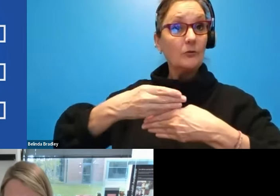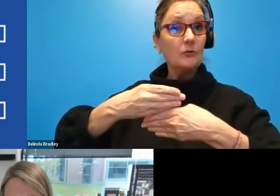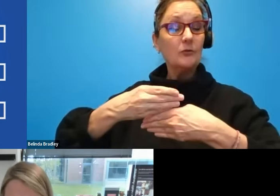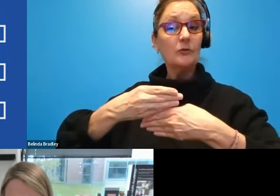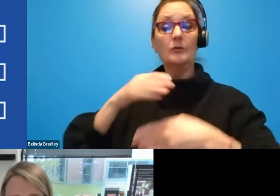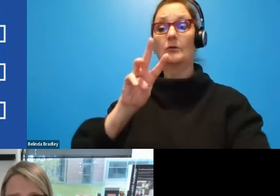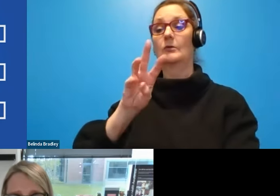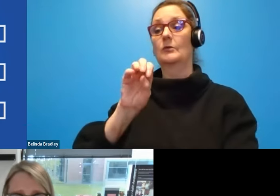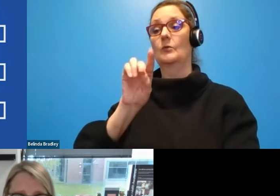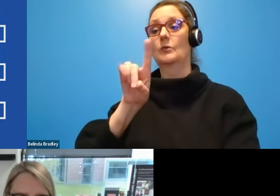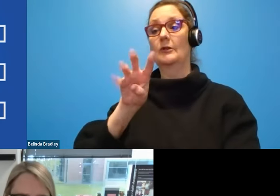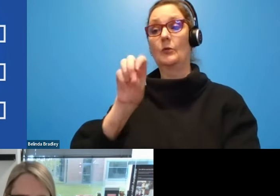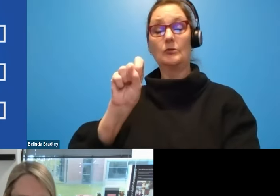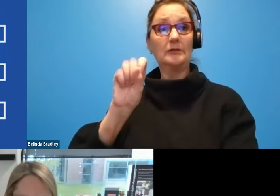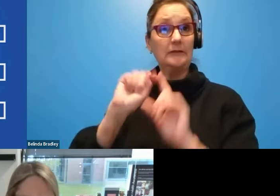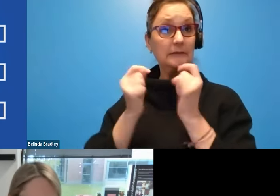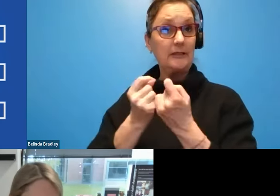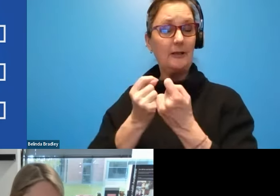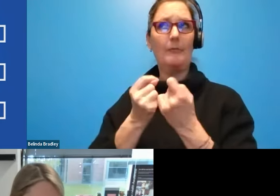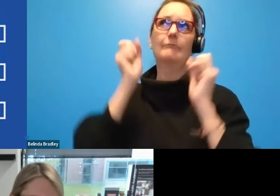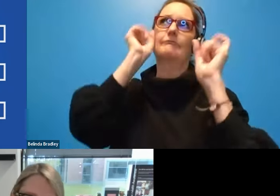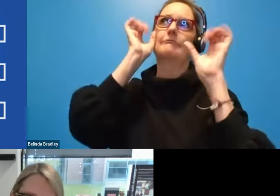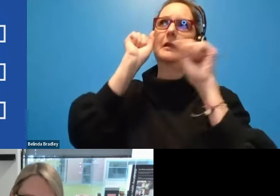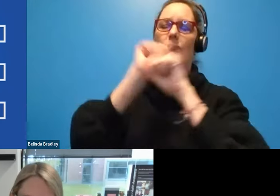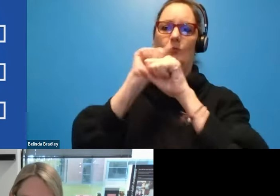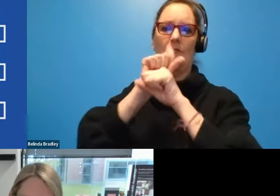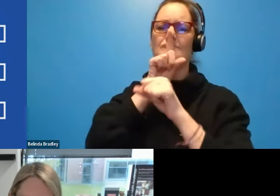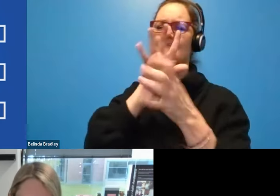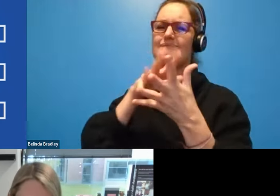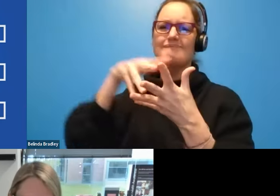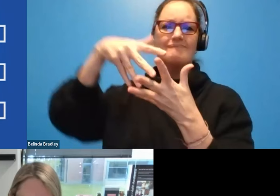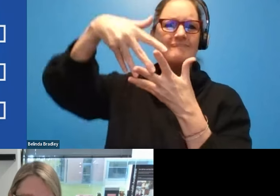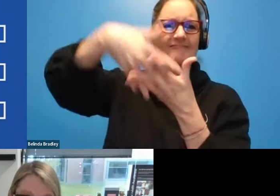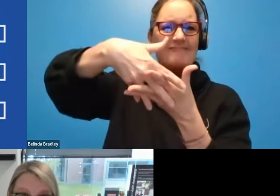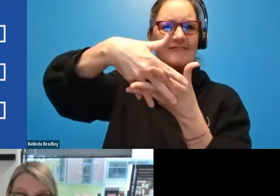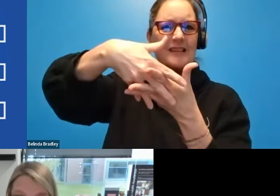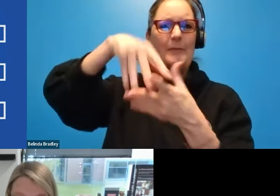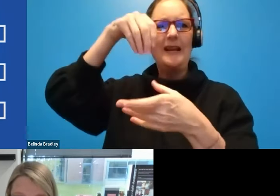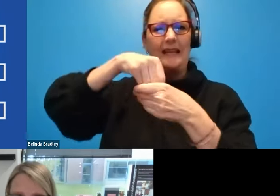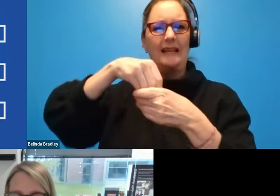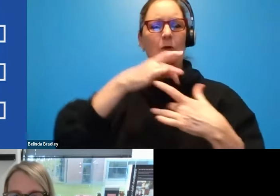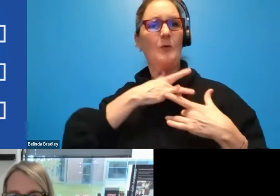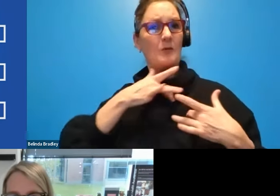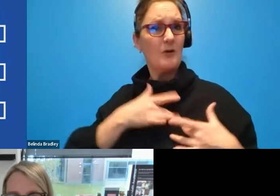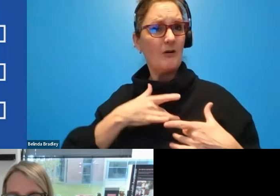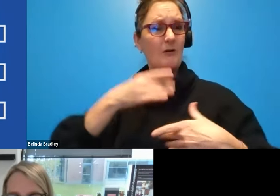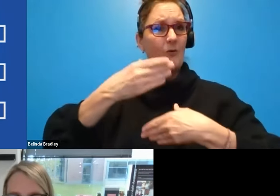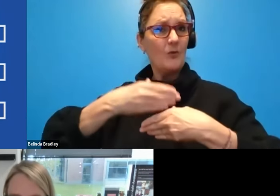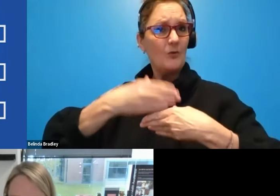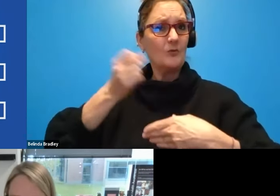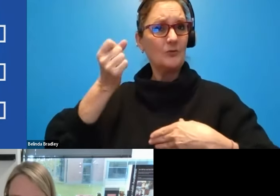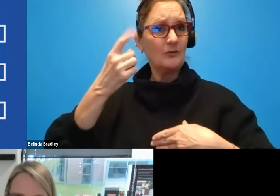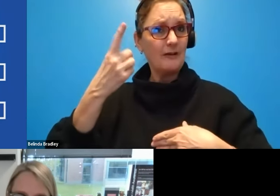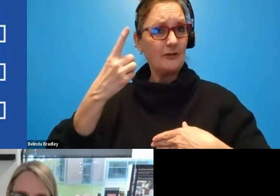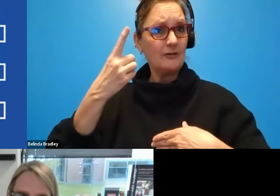fantastic work. Uh, to really embed a lot more into the heart of windows 11. Um, and